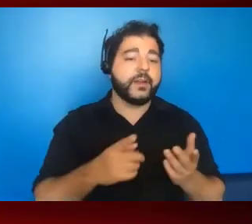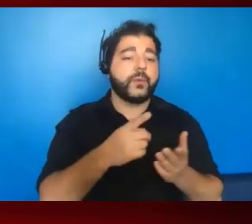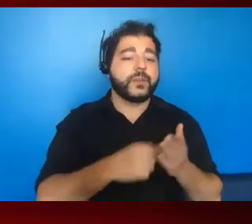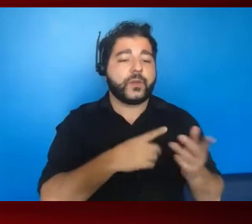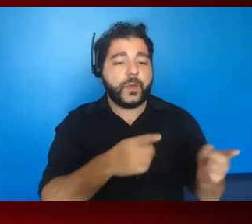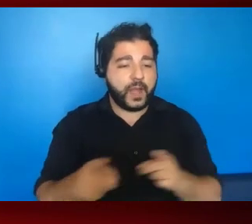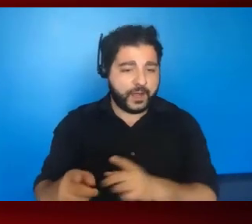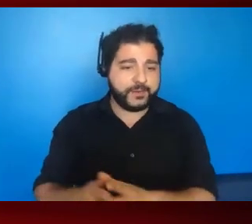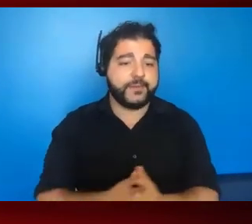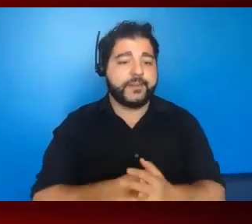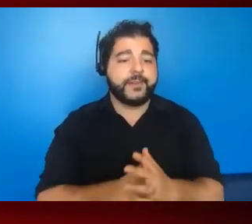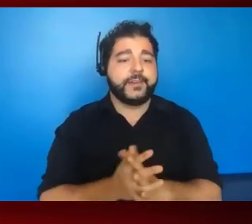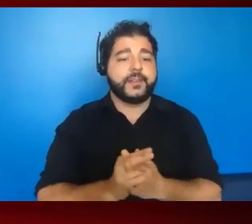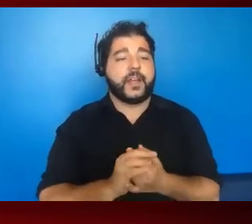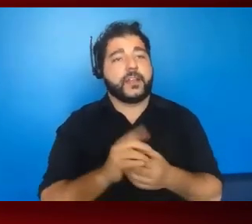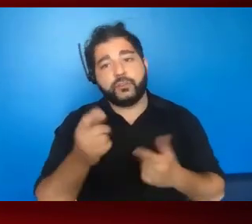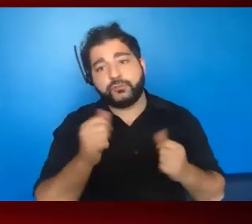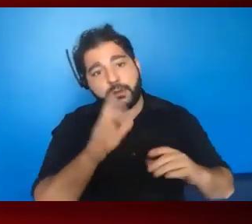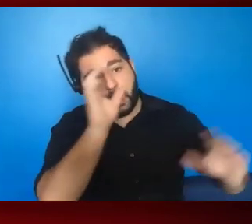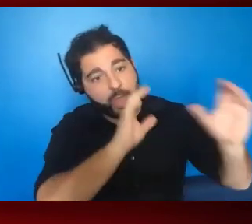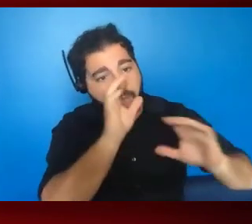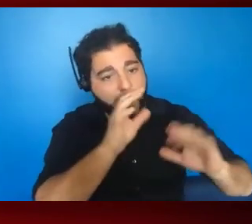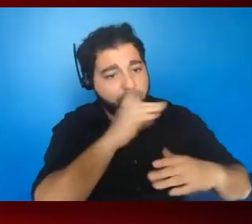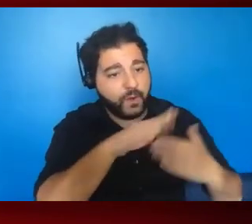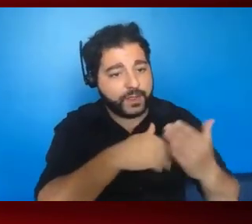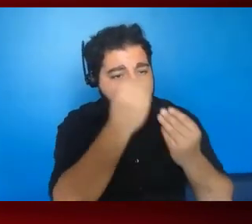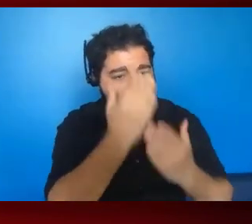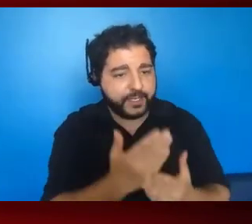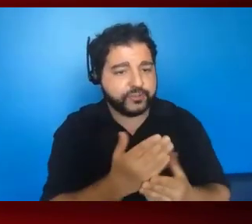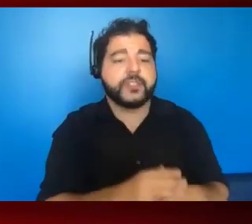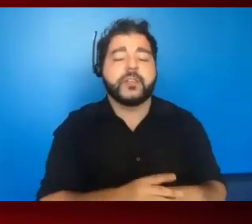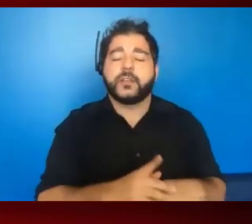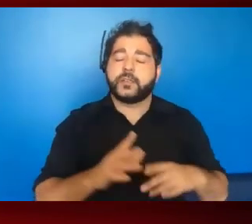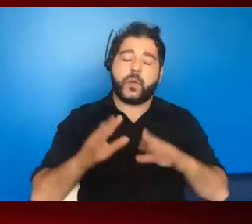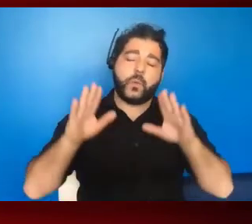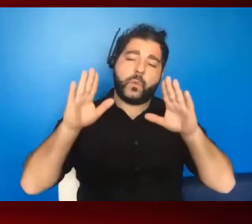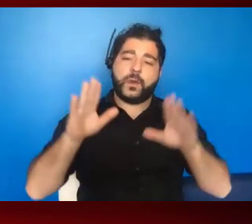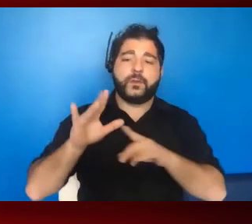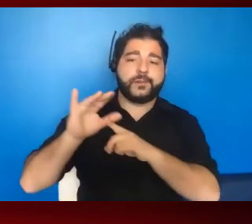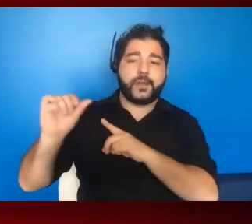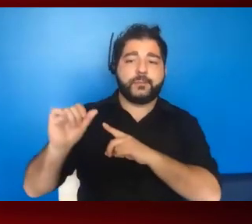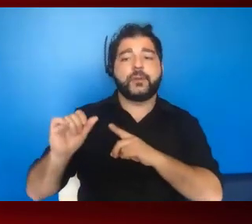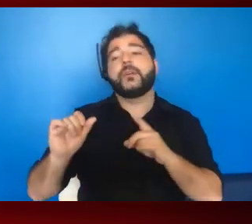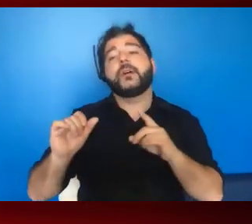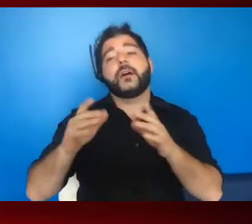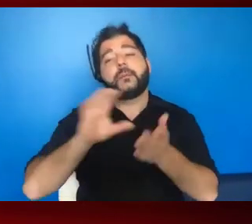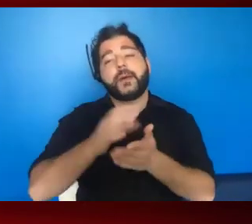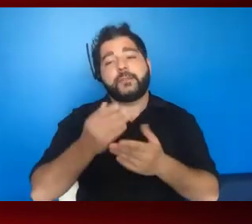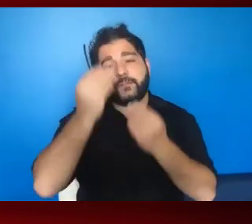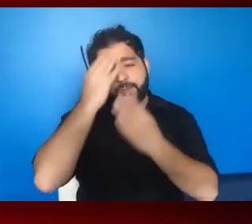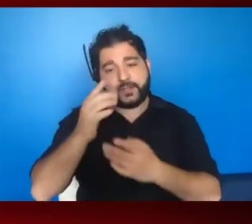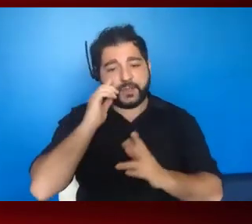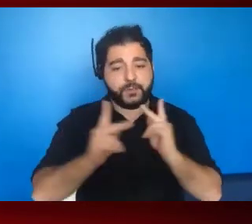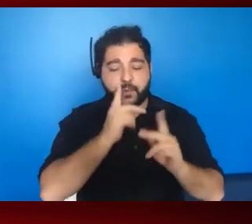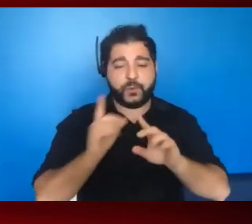trouble of going on the internet to kind of dig up that information. There's an incredible, incredible wealth of information of the folks who